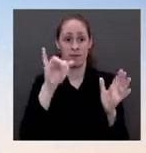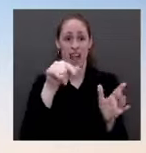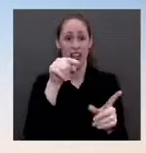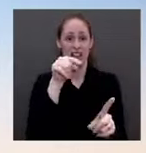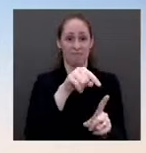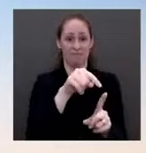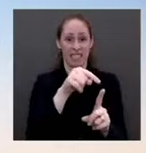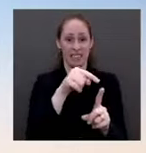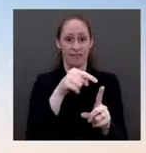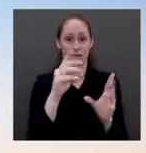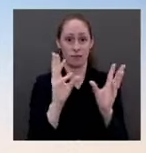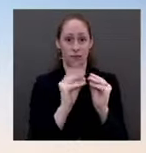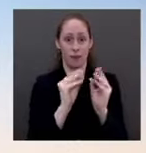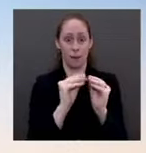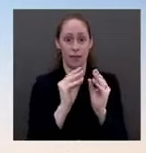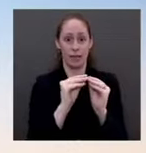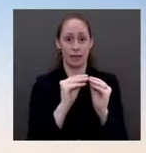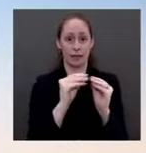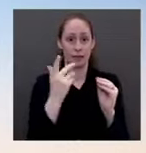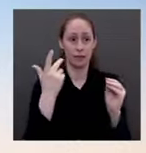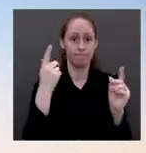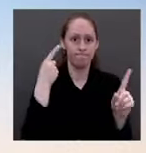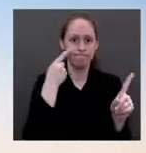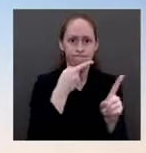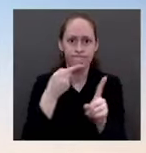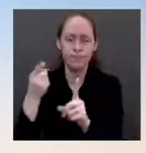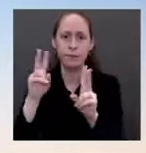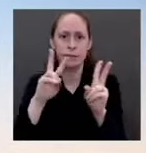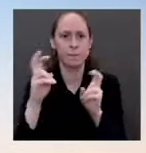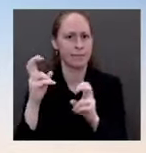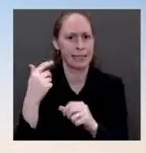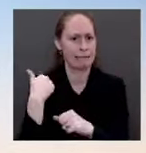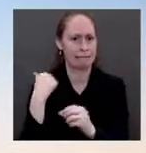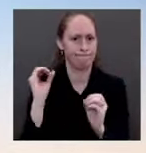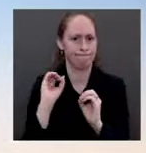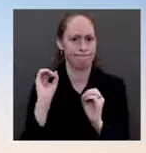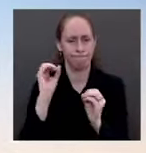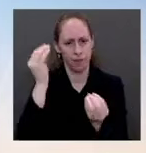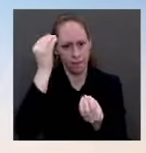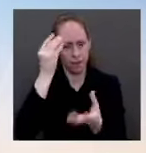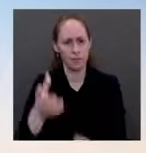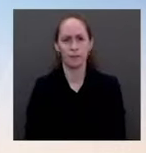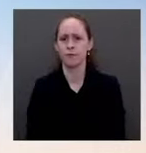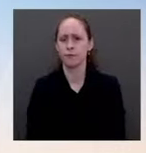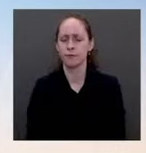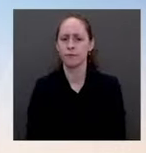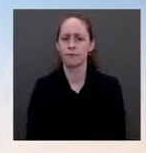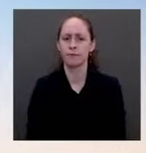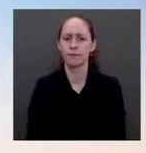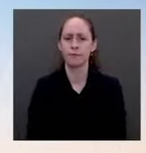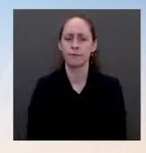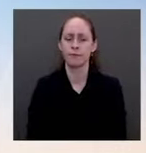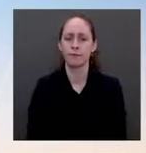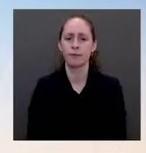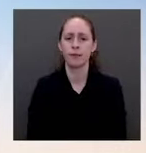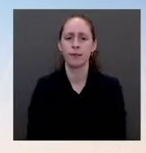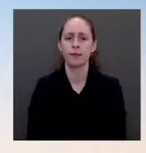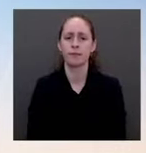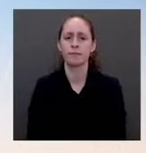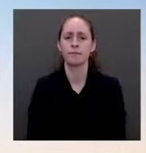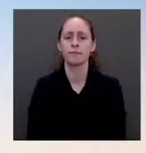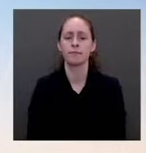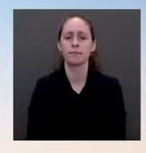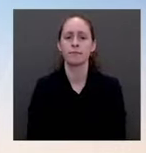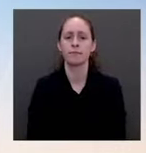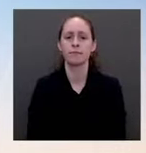closer, but, you know, it's another opportunity for him to have conversations about how we can work together and how we can rebuild a lot of the